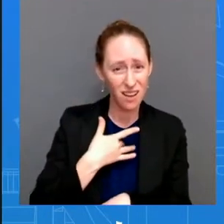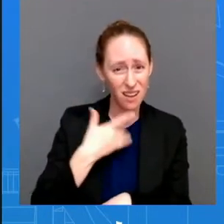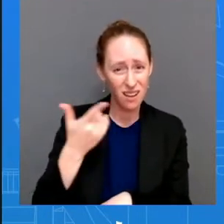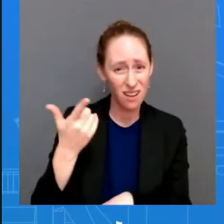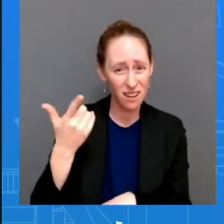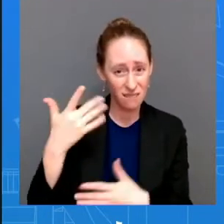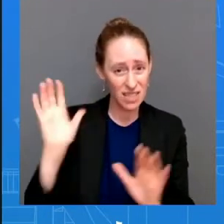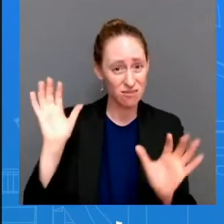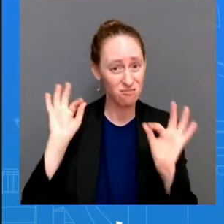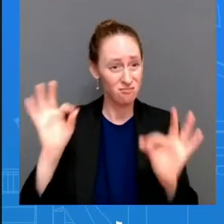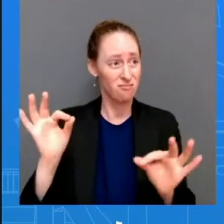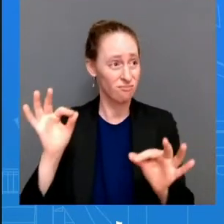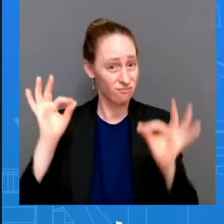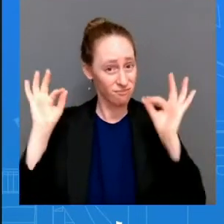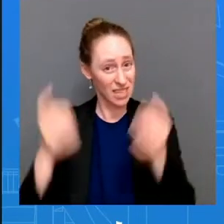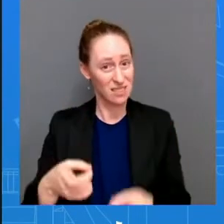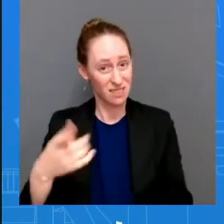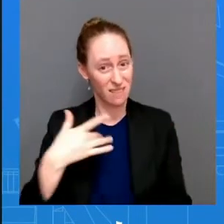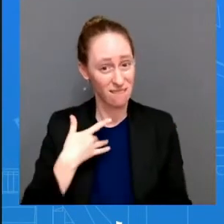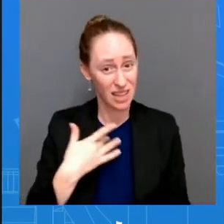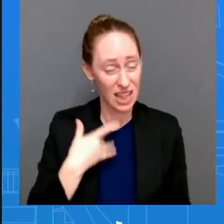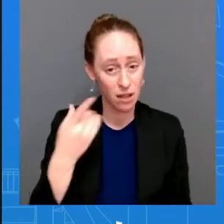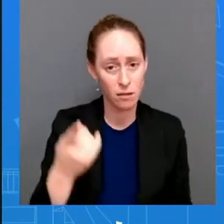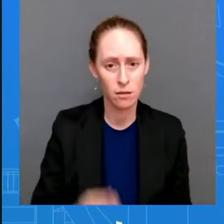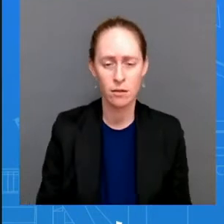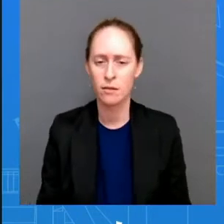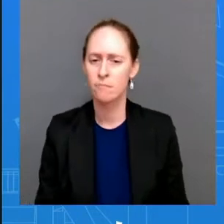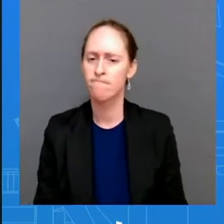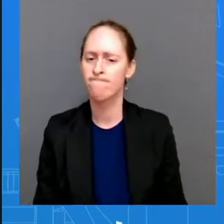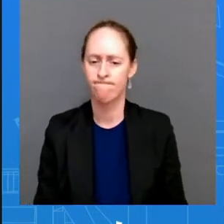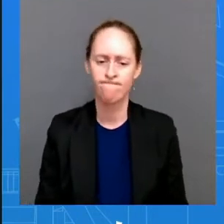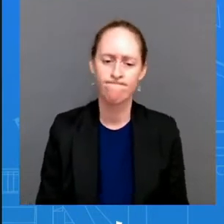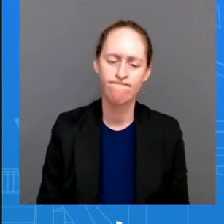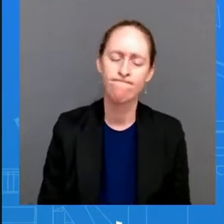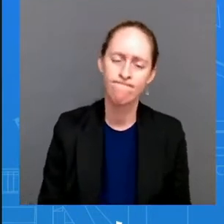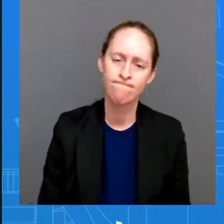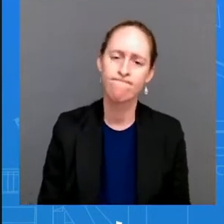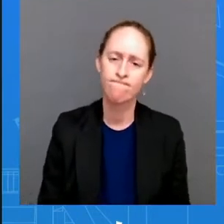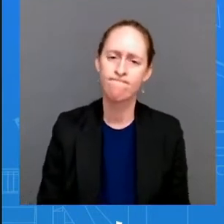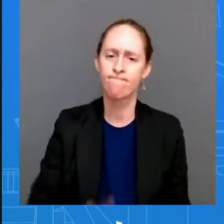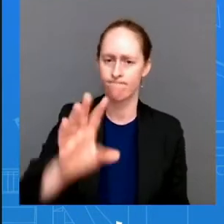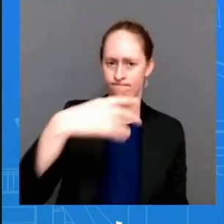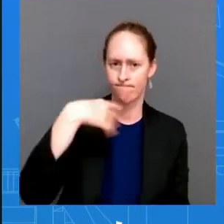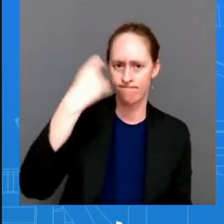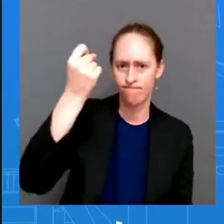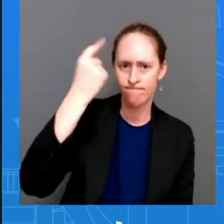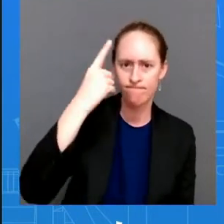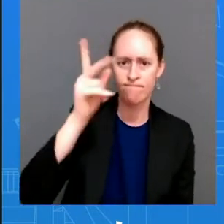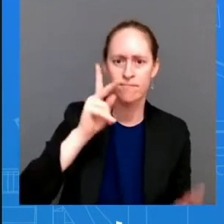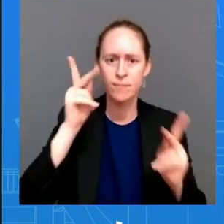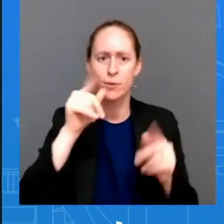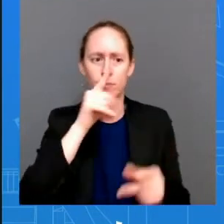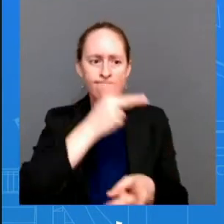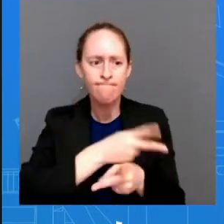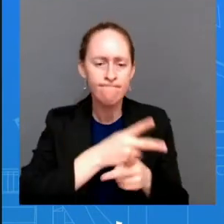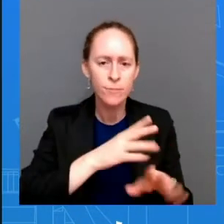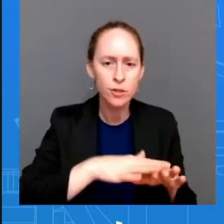uh caregivers moms and dads uh you know grandparents and we have uh we have done